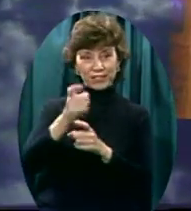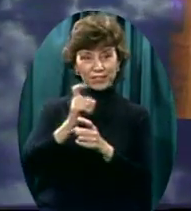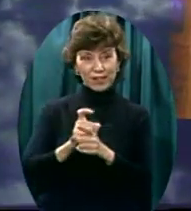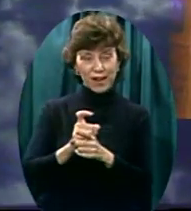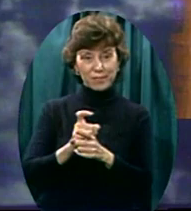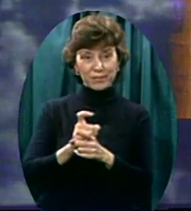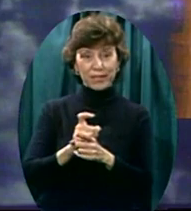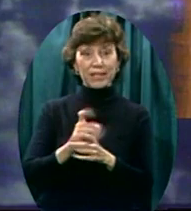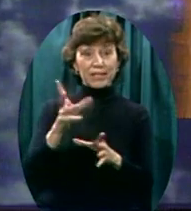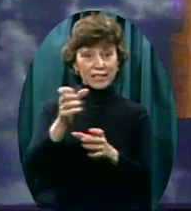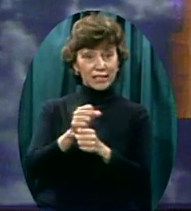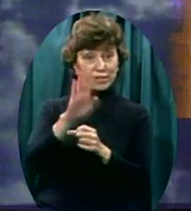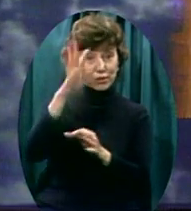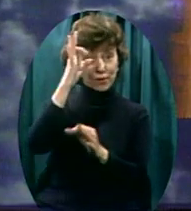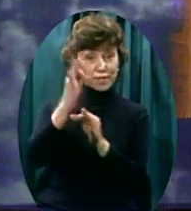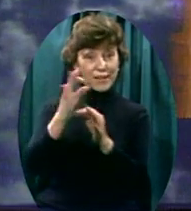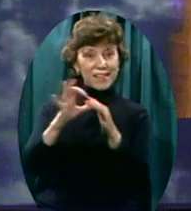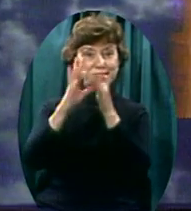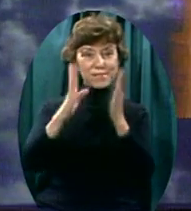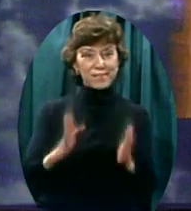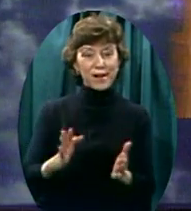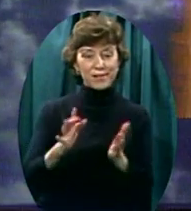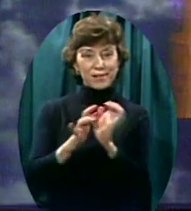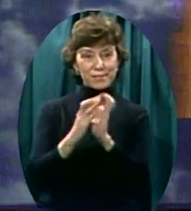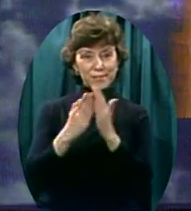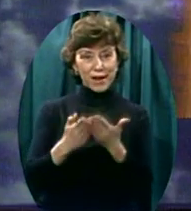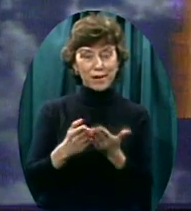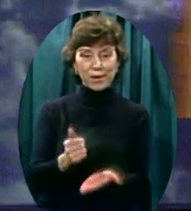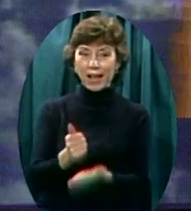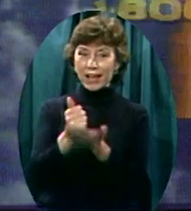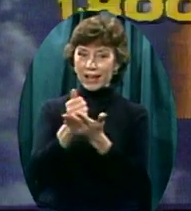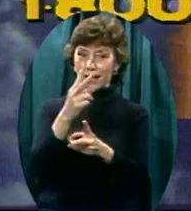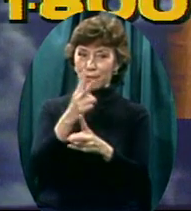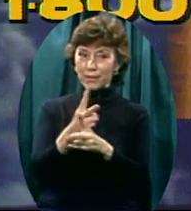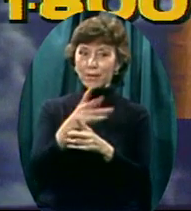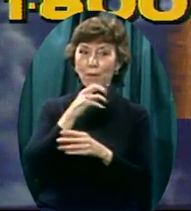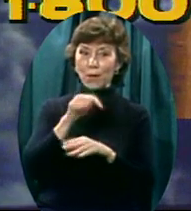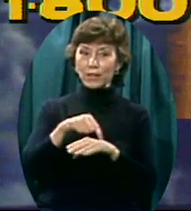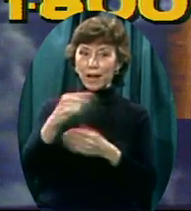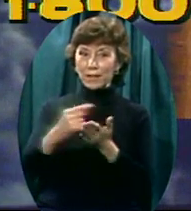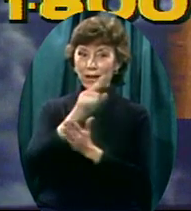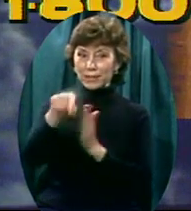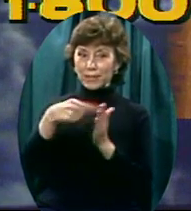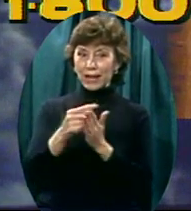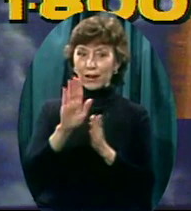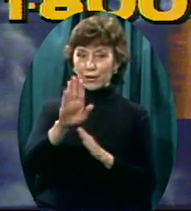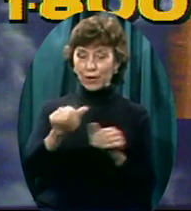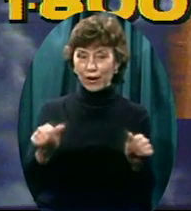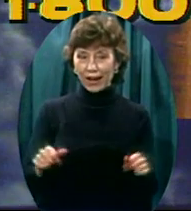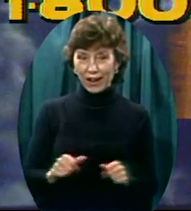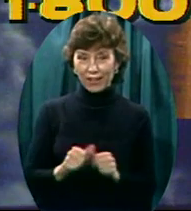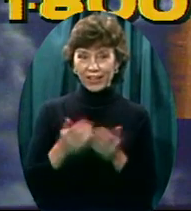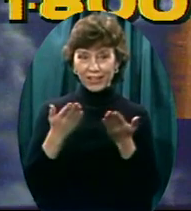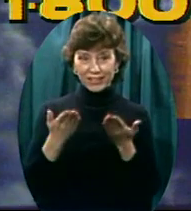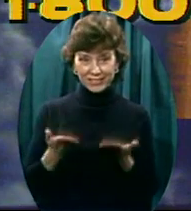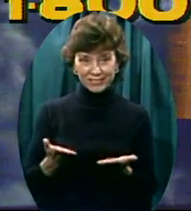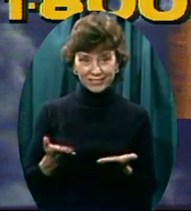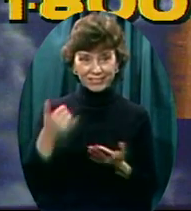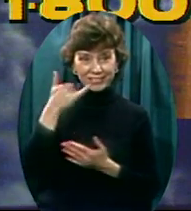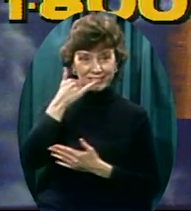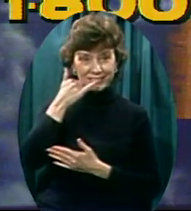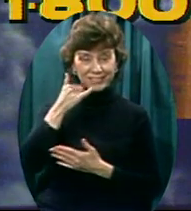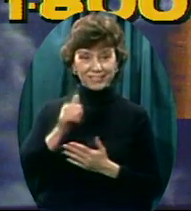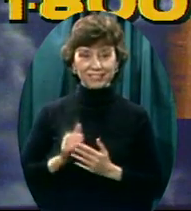To get your faith partner Bible and help keep the old-time Gospel Hour on the air in your area, simply call toll-free 1-800